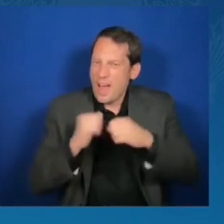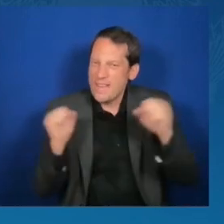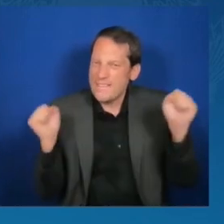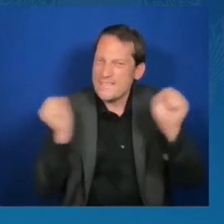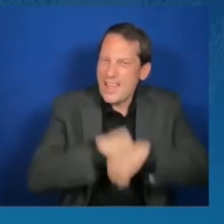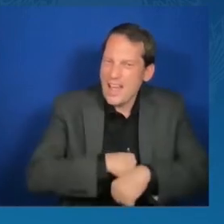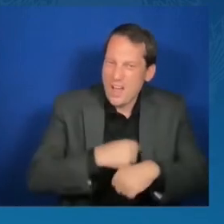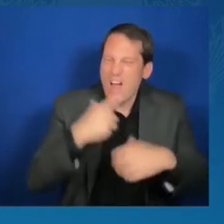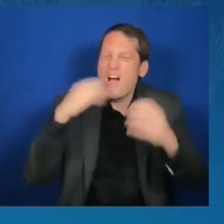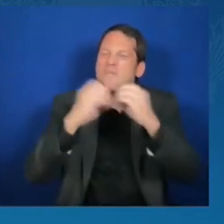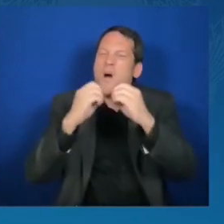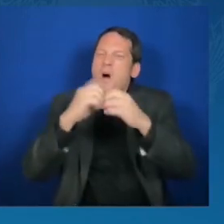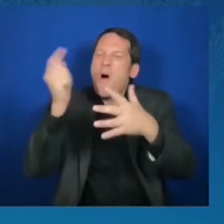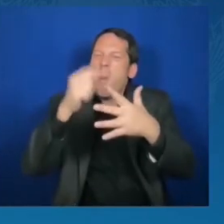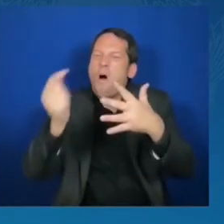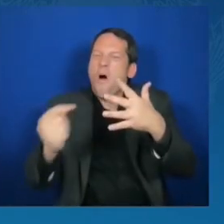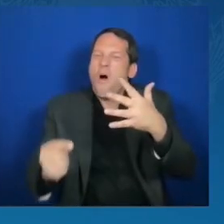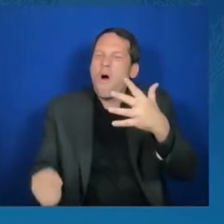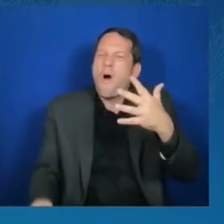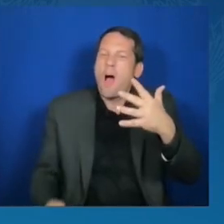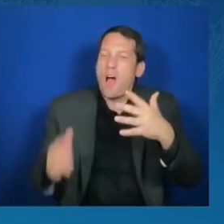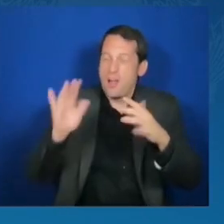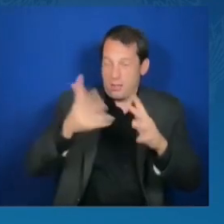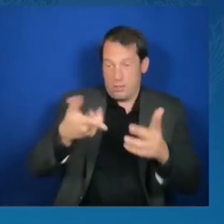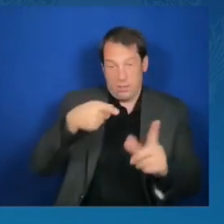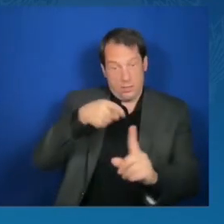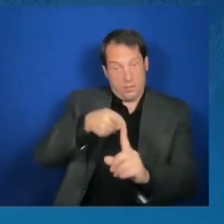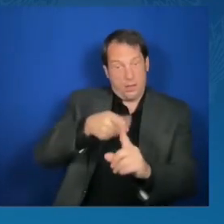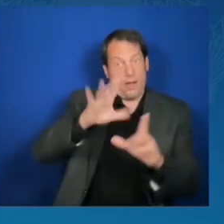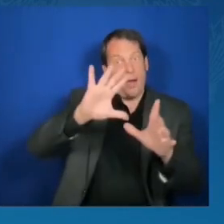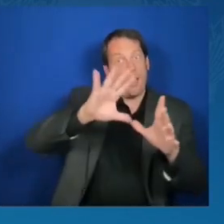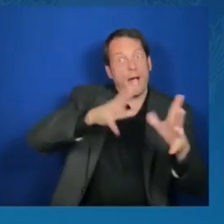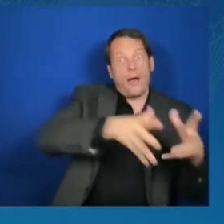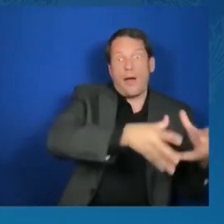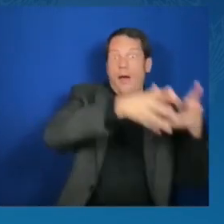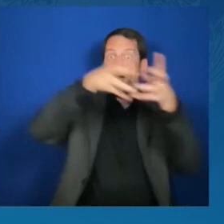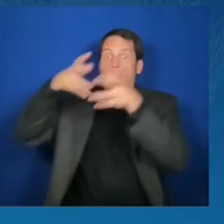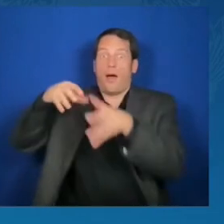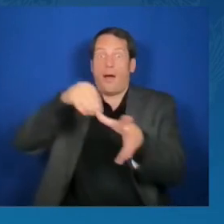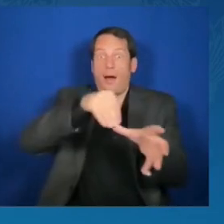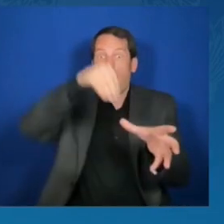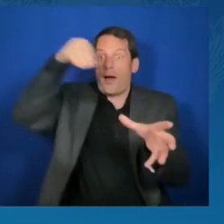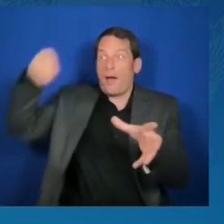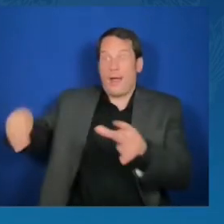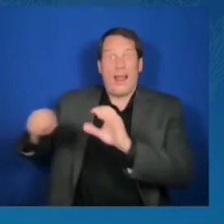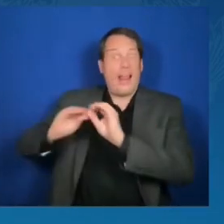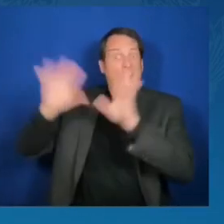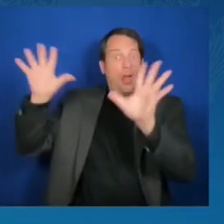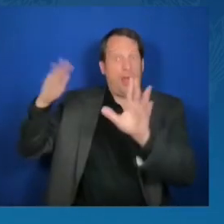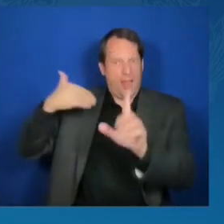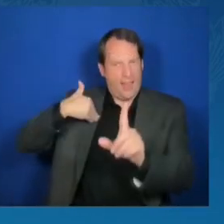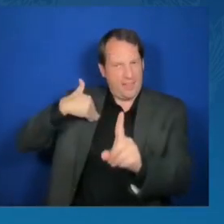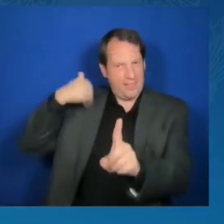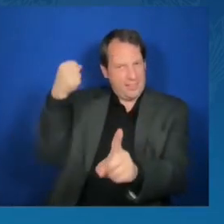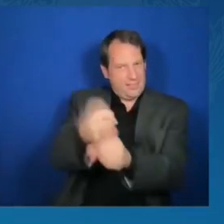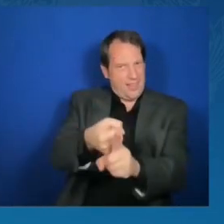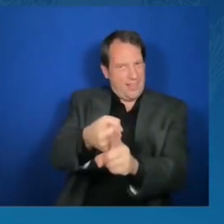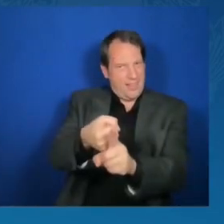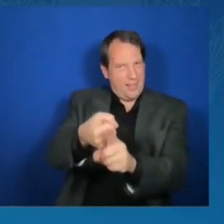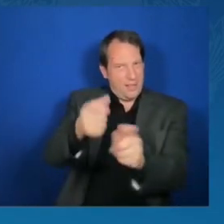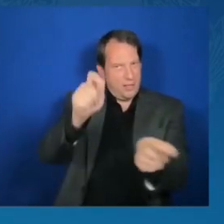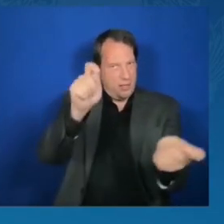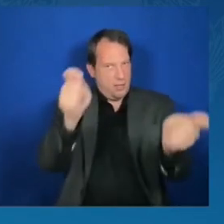Just last week, in fact, President Biden awarded the National Science Medal to Gaviza Ejeta,